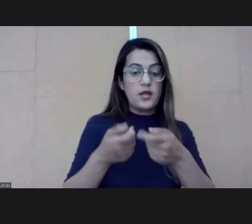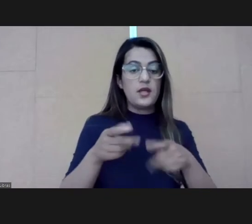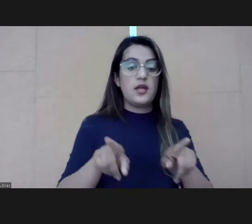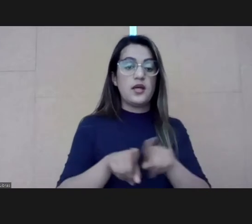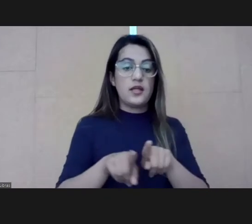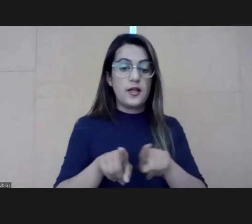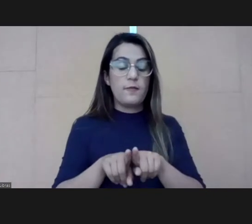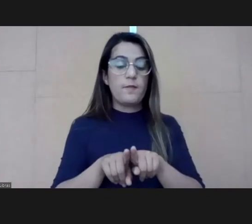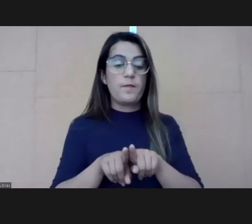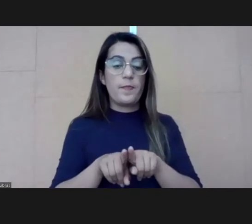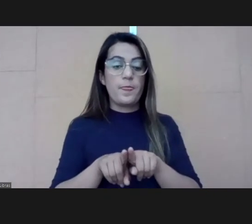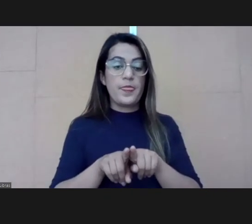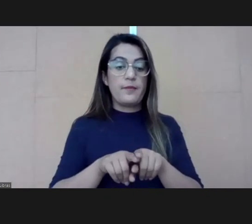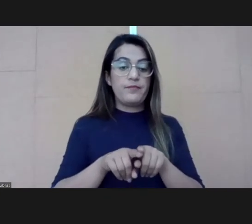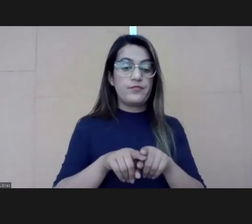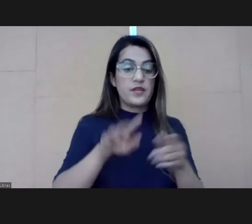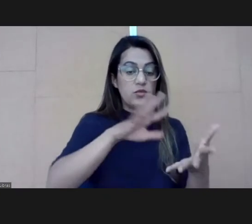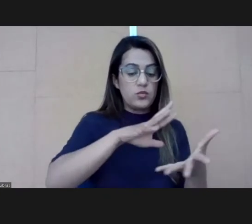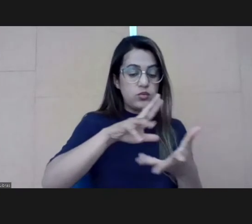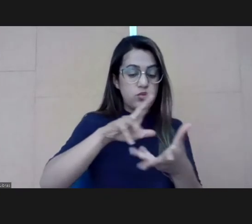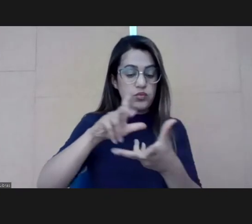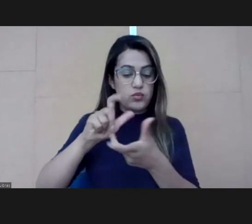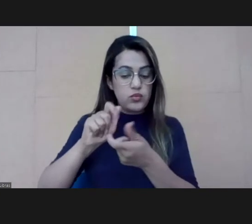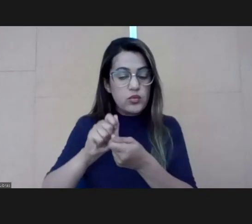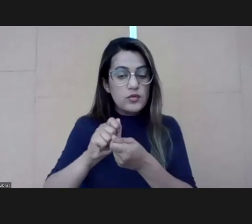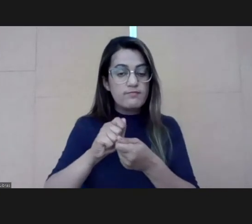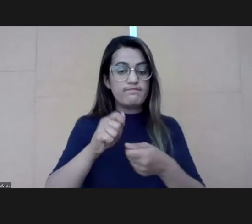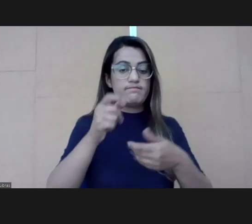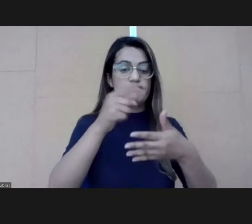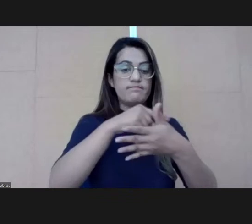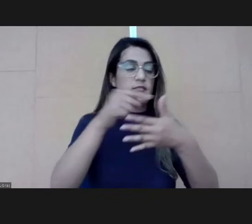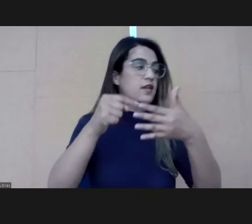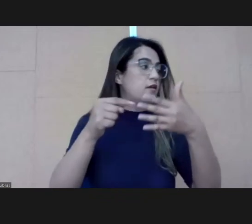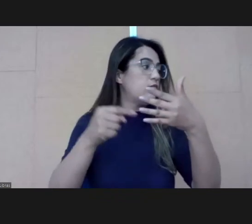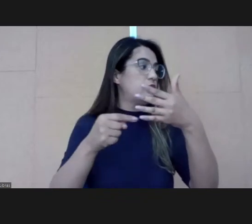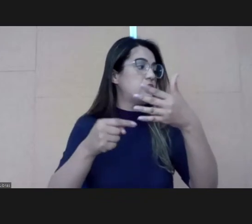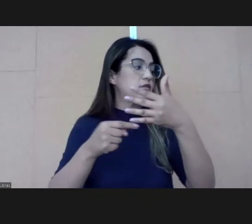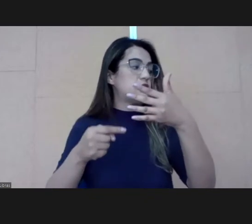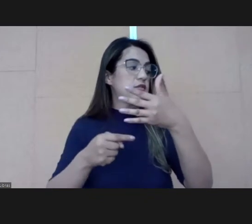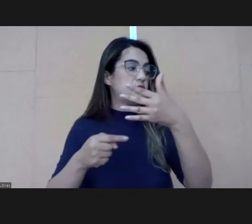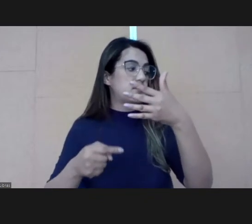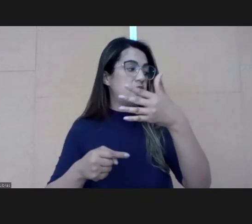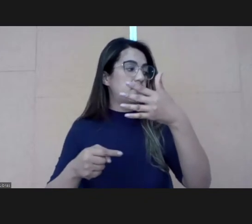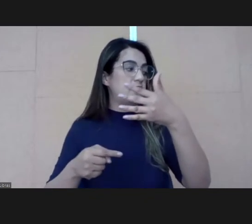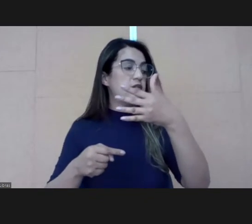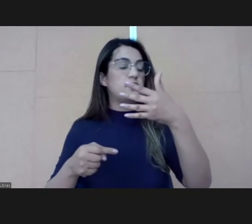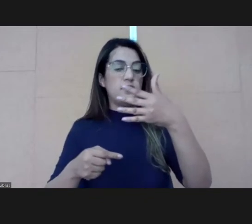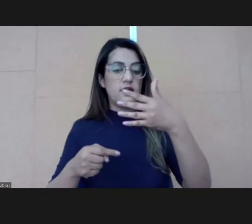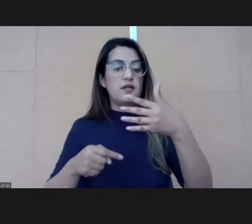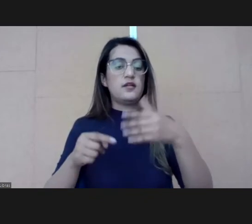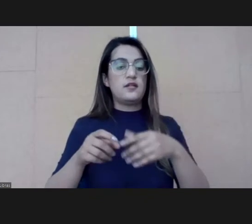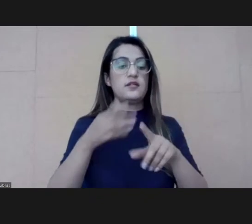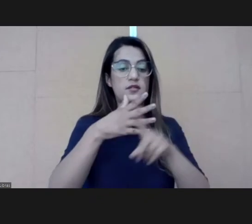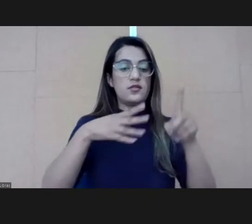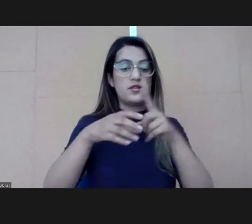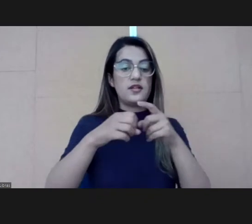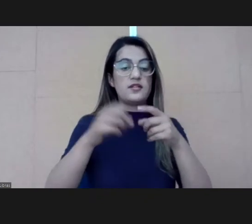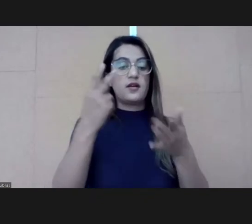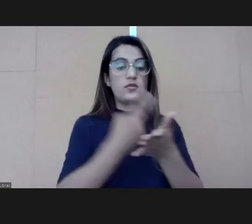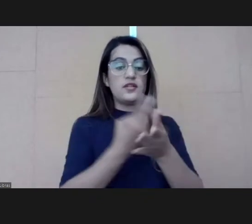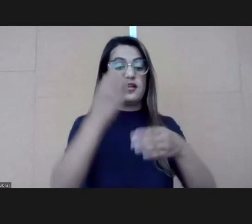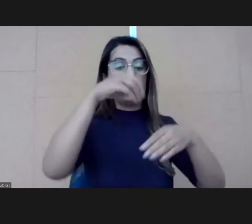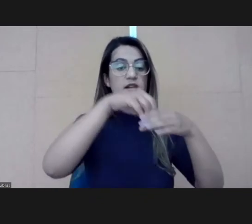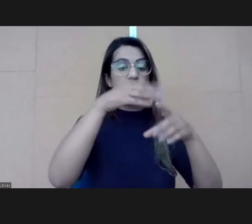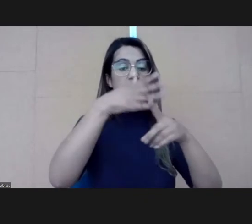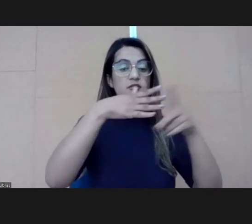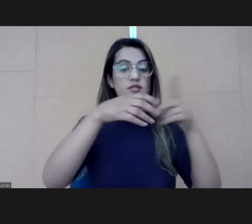and many other social trends that are happening in our society. And so the American